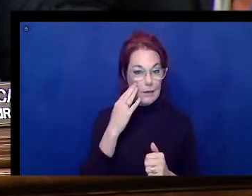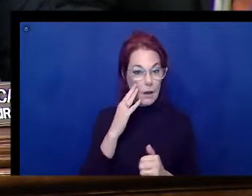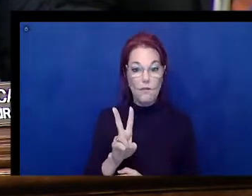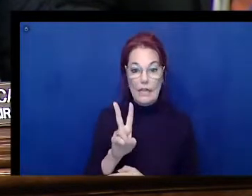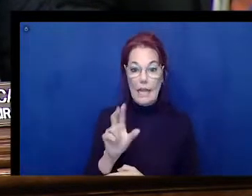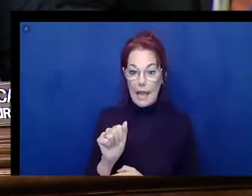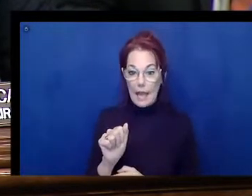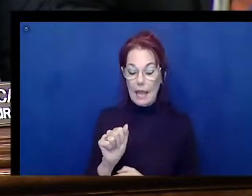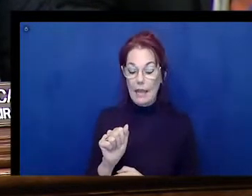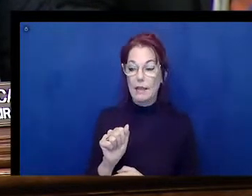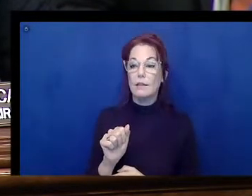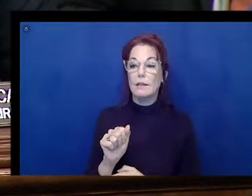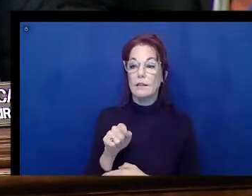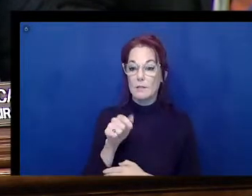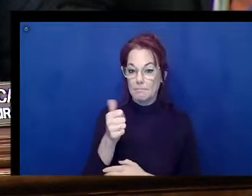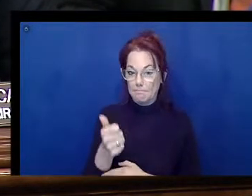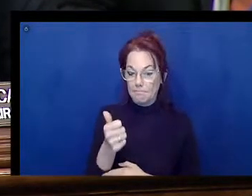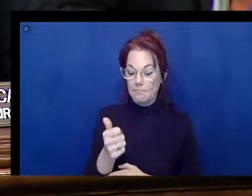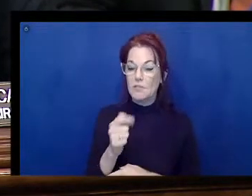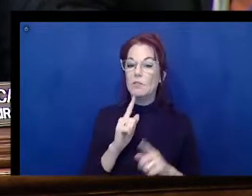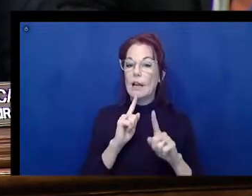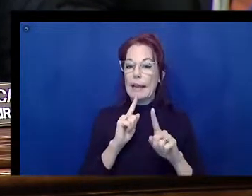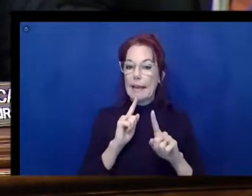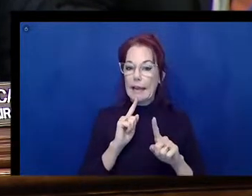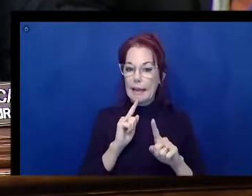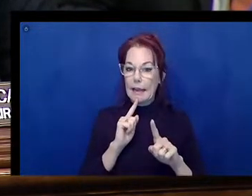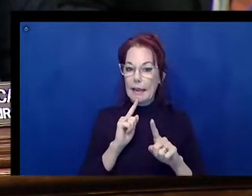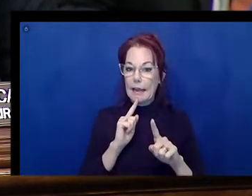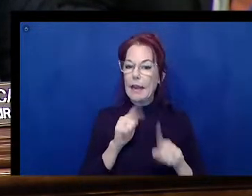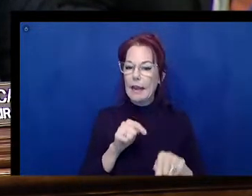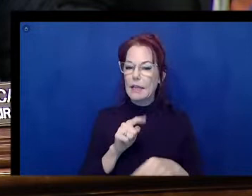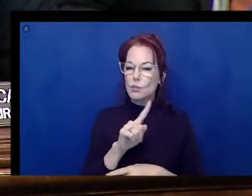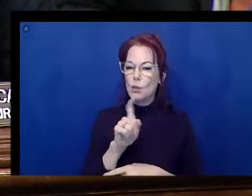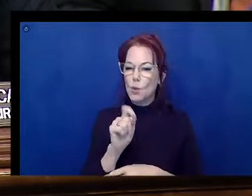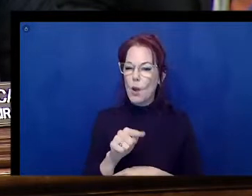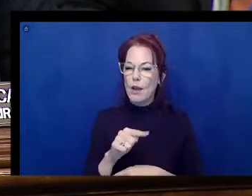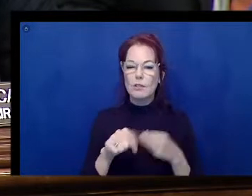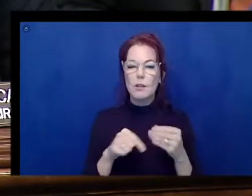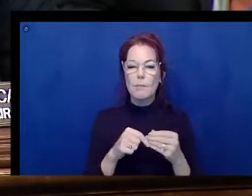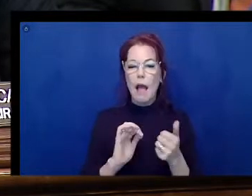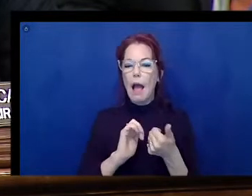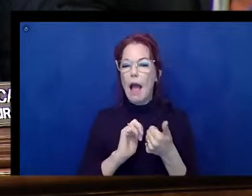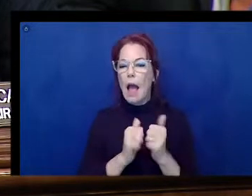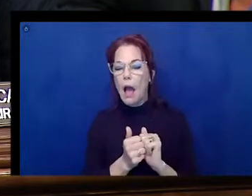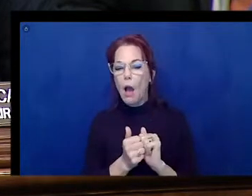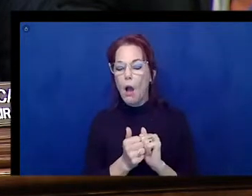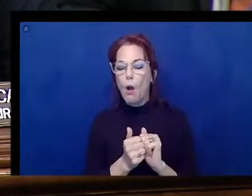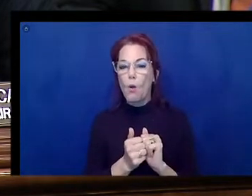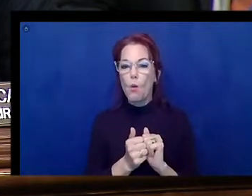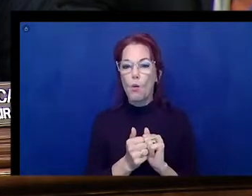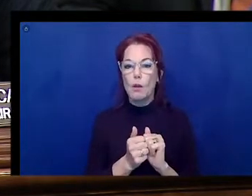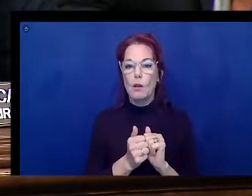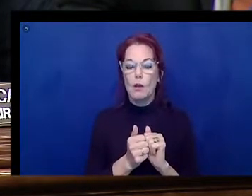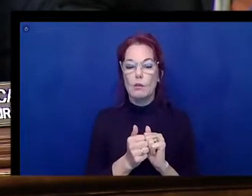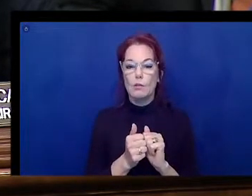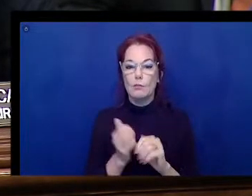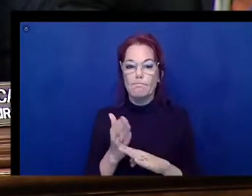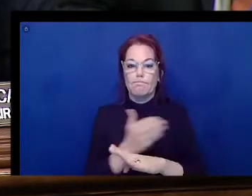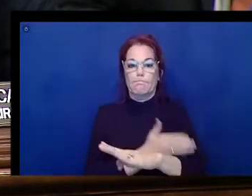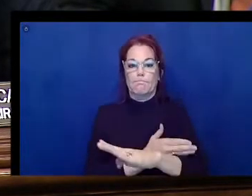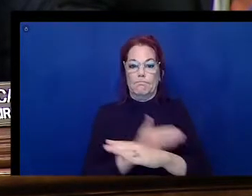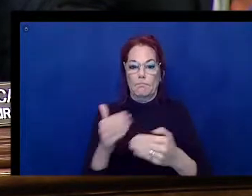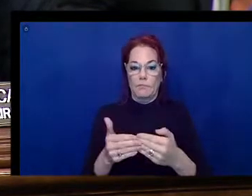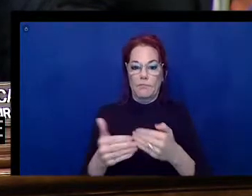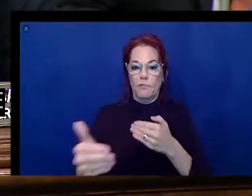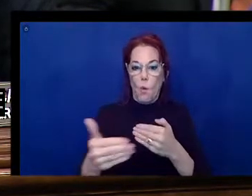about how they will move the ball forward. But